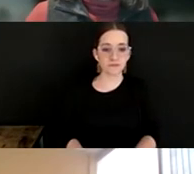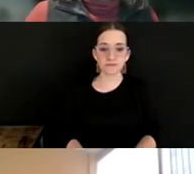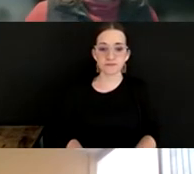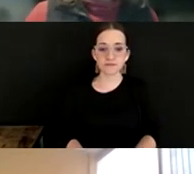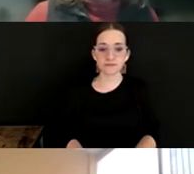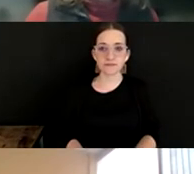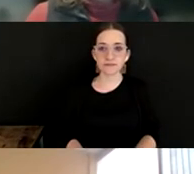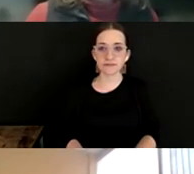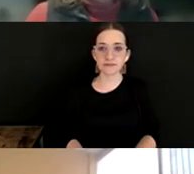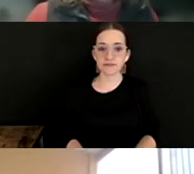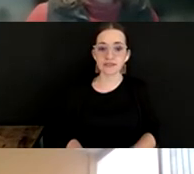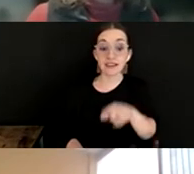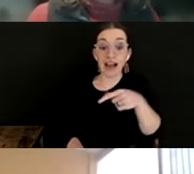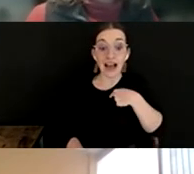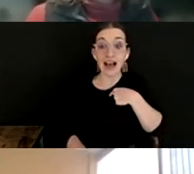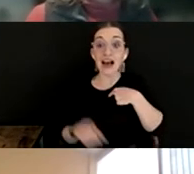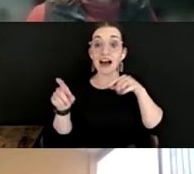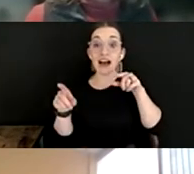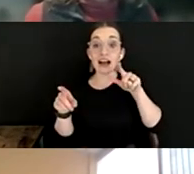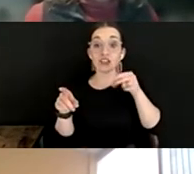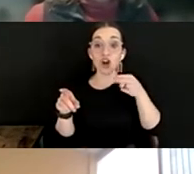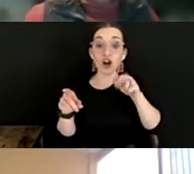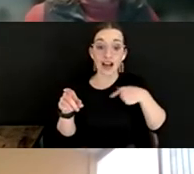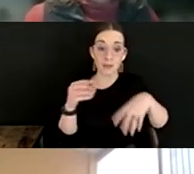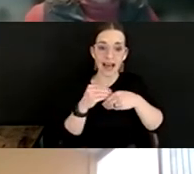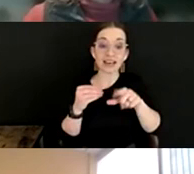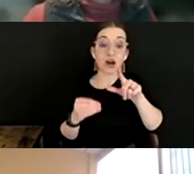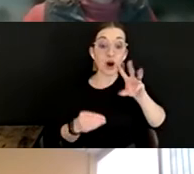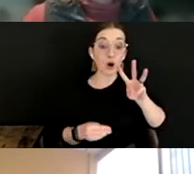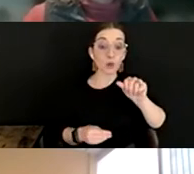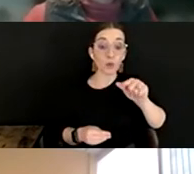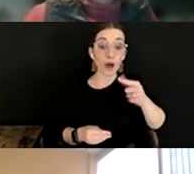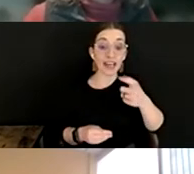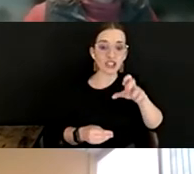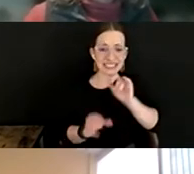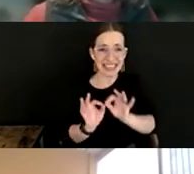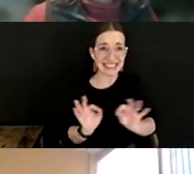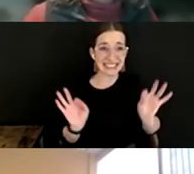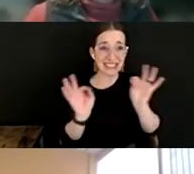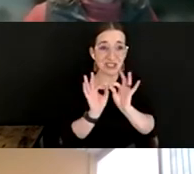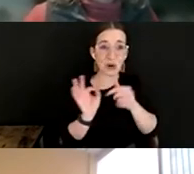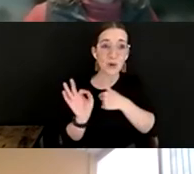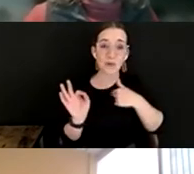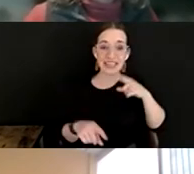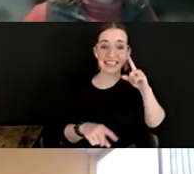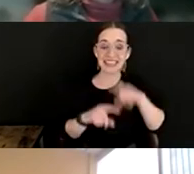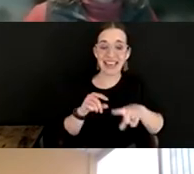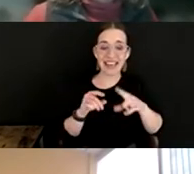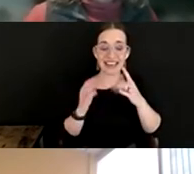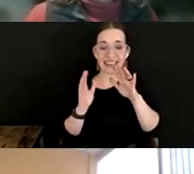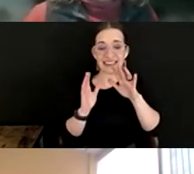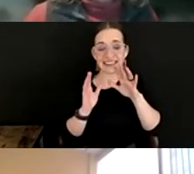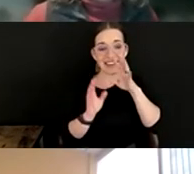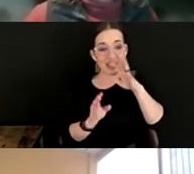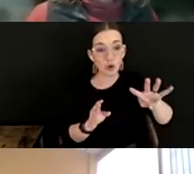Laura? What I would add is wages are essential and we can't lose sight of the fact that people need to be able to